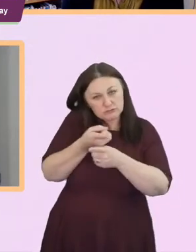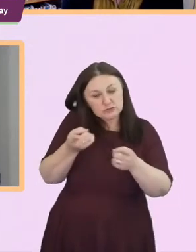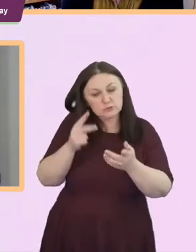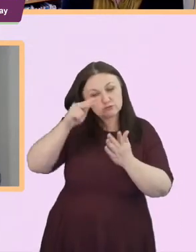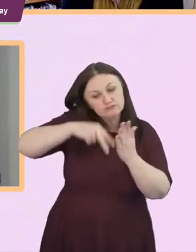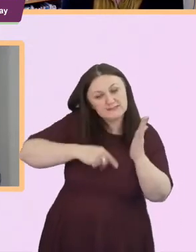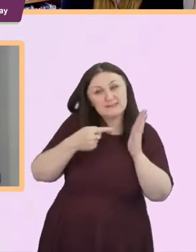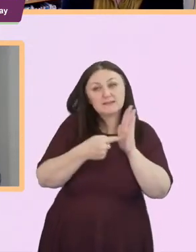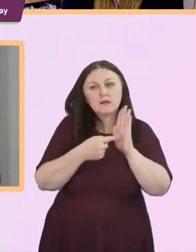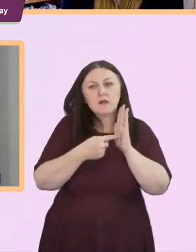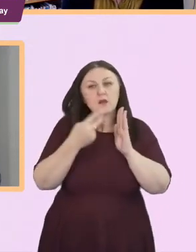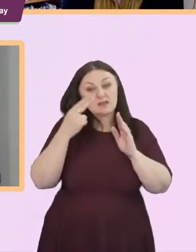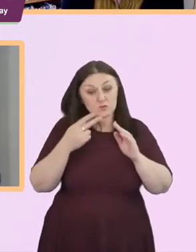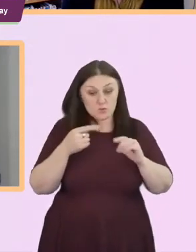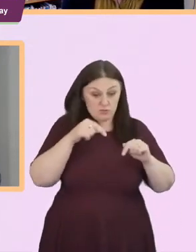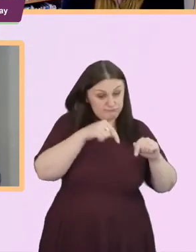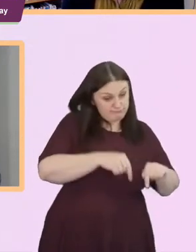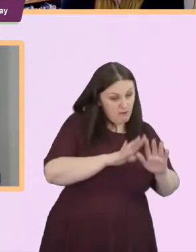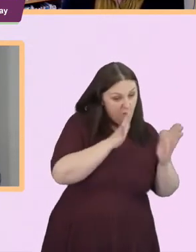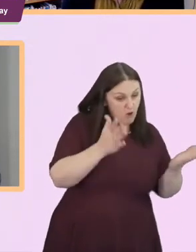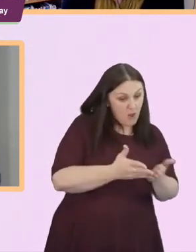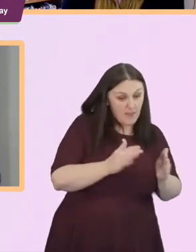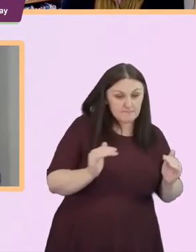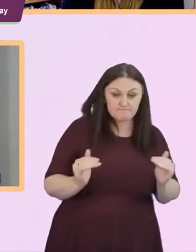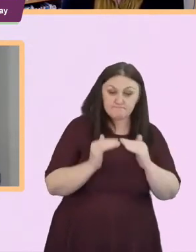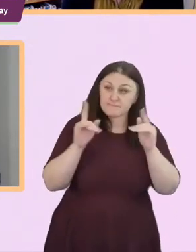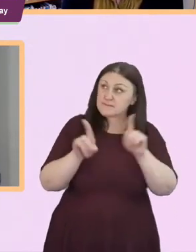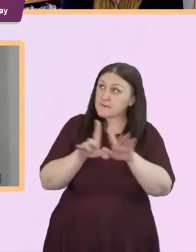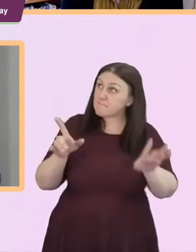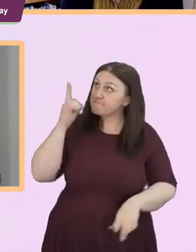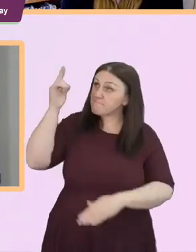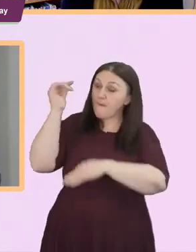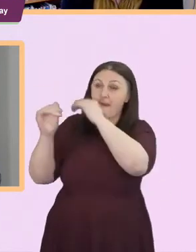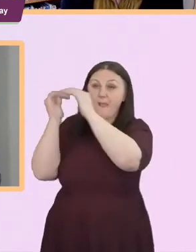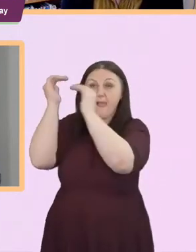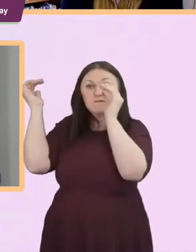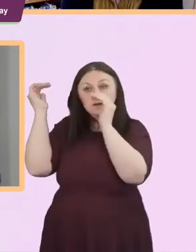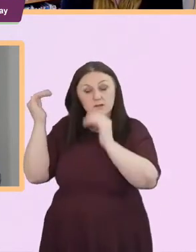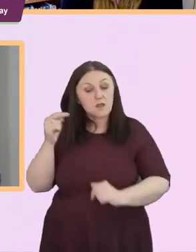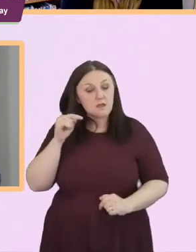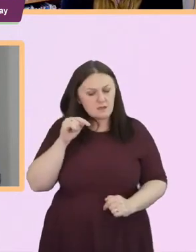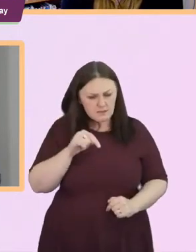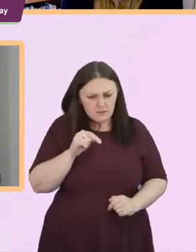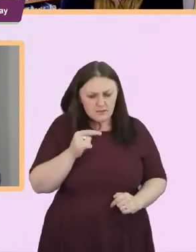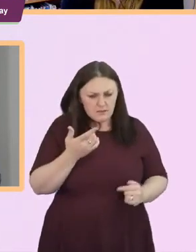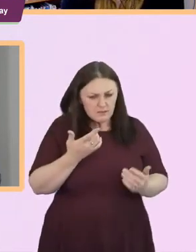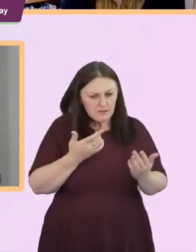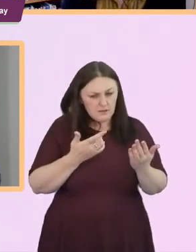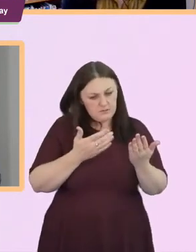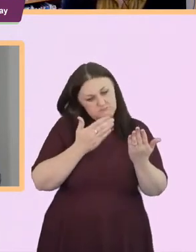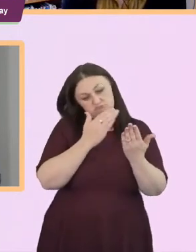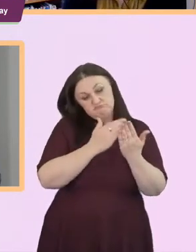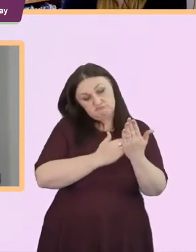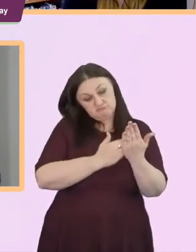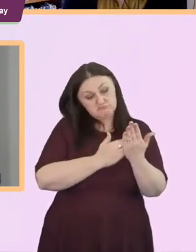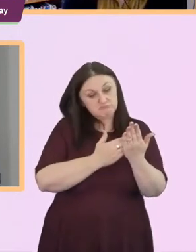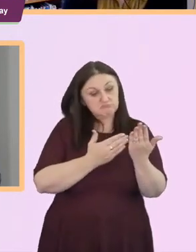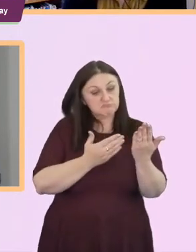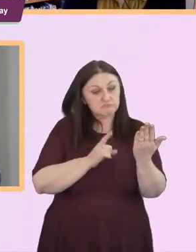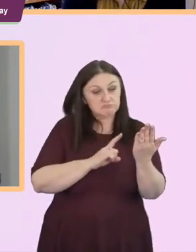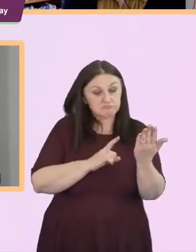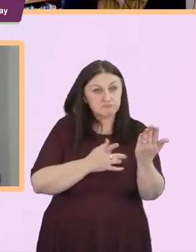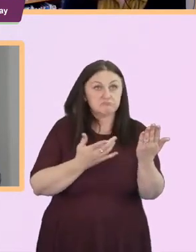on earth as it is in heaven and it is a whole series of um